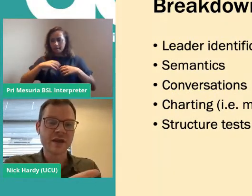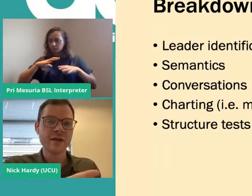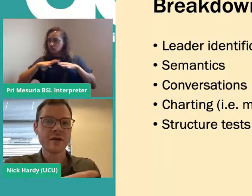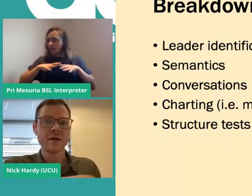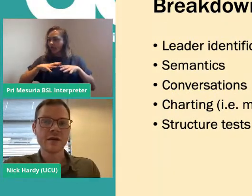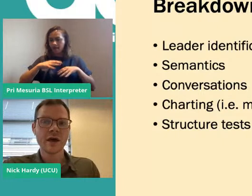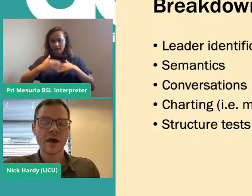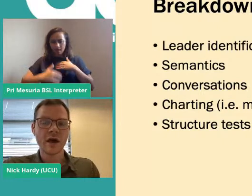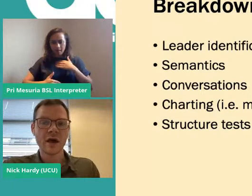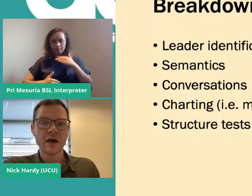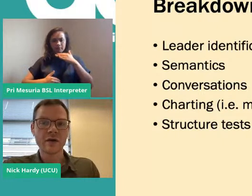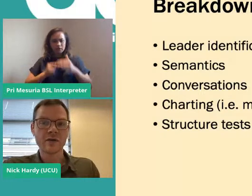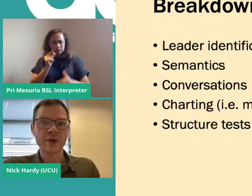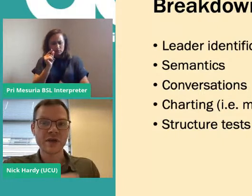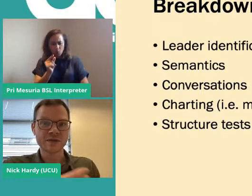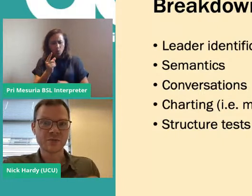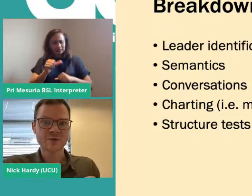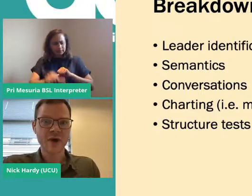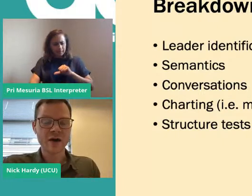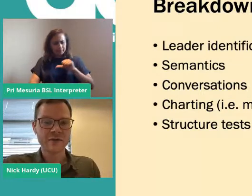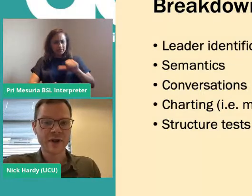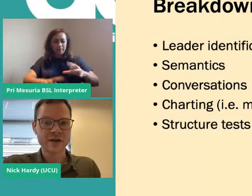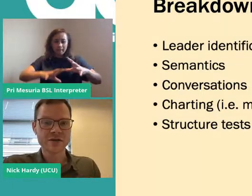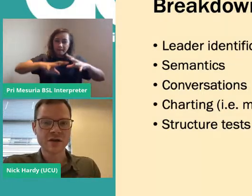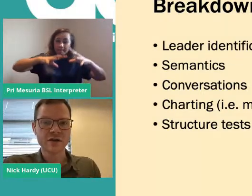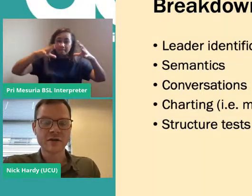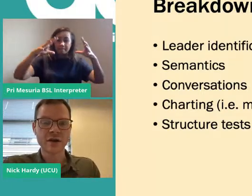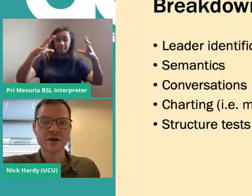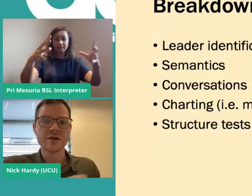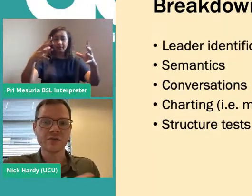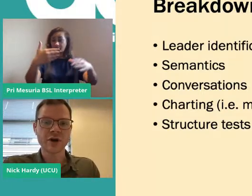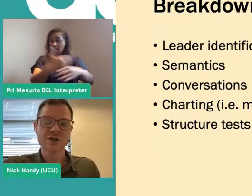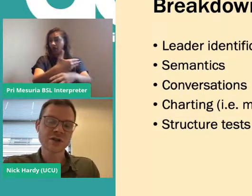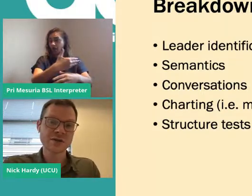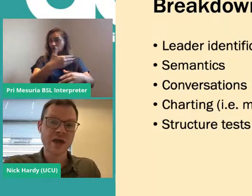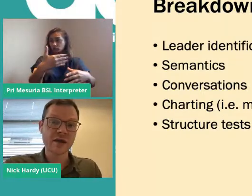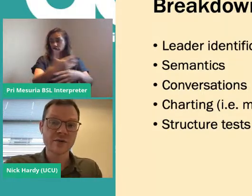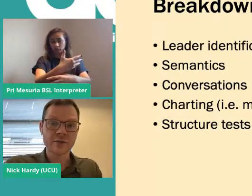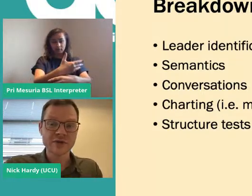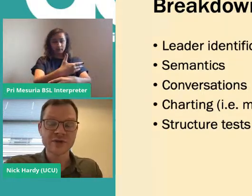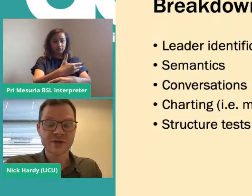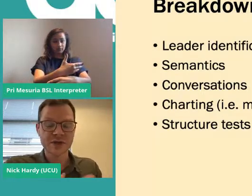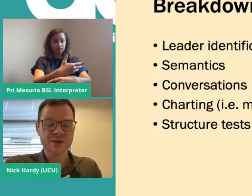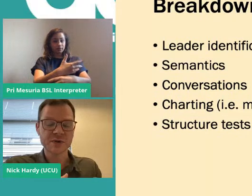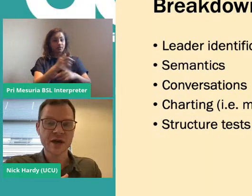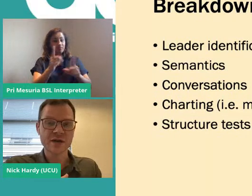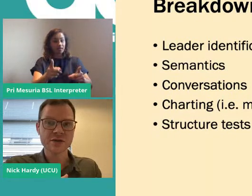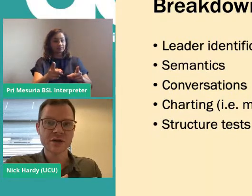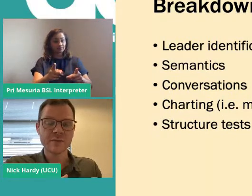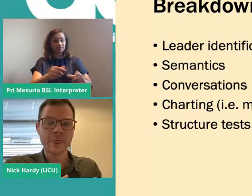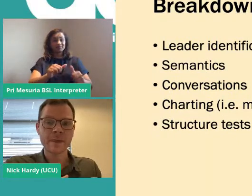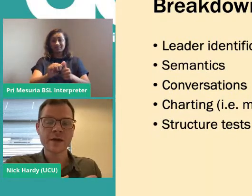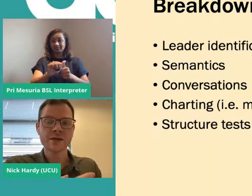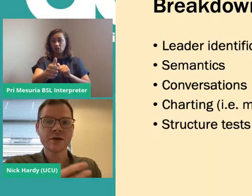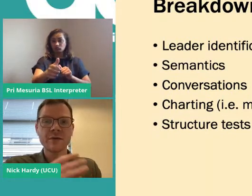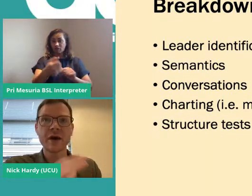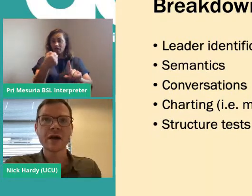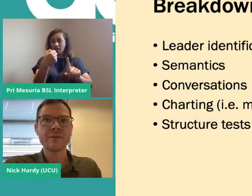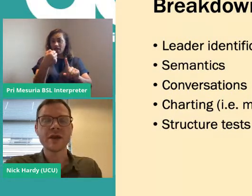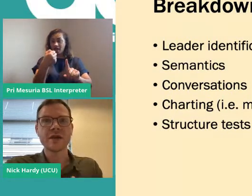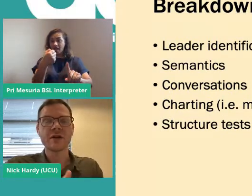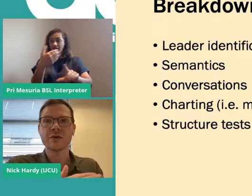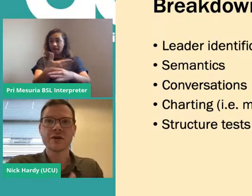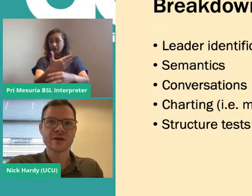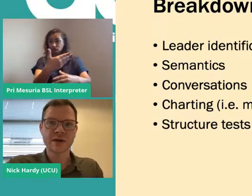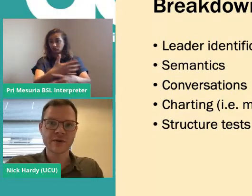ultimately, the biggest and most powerful action that a union branch can take, which is industrial action. So